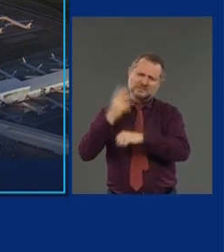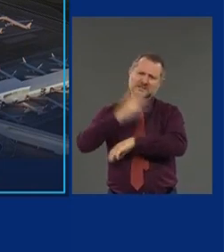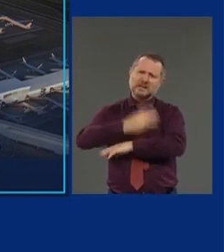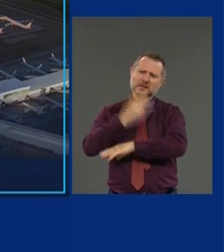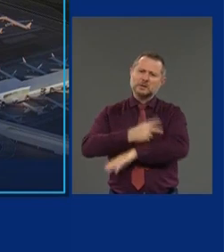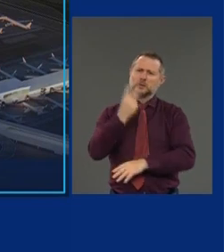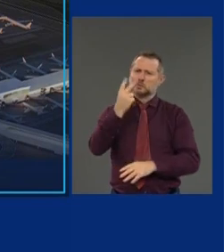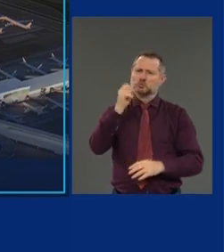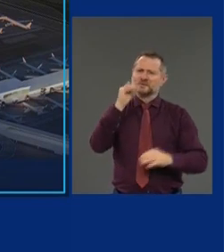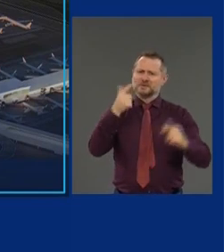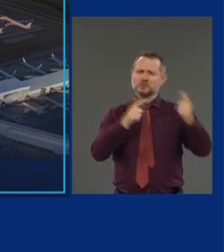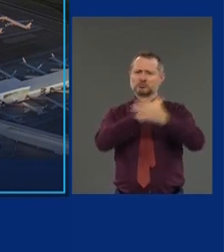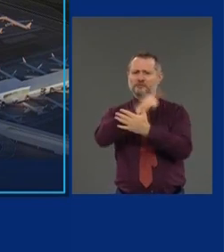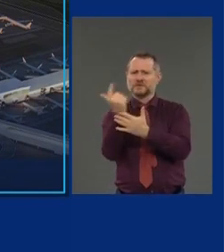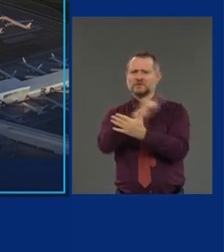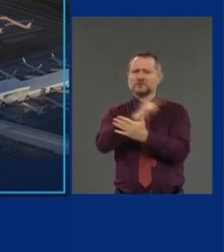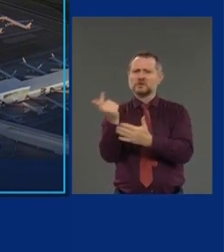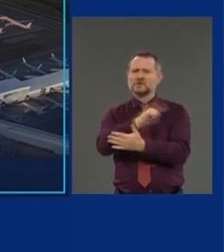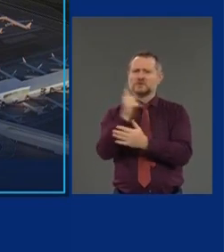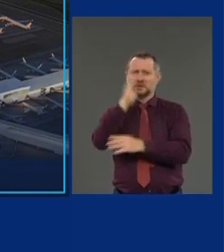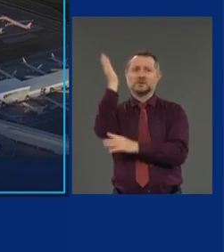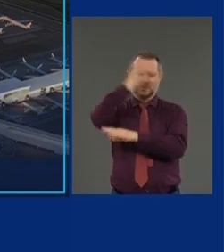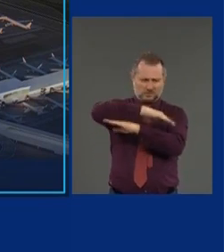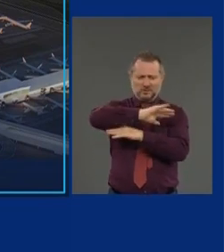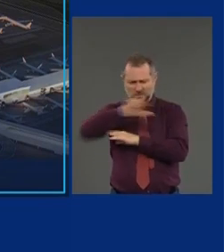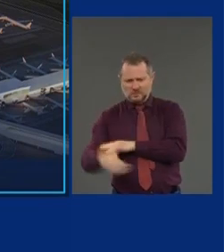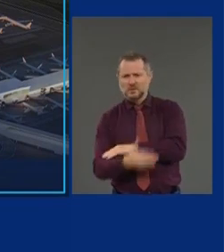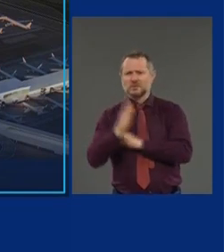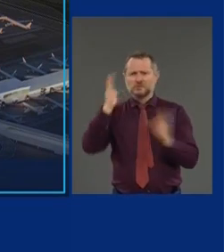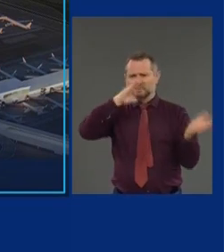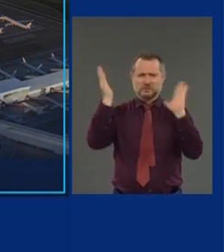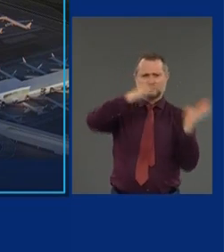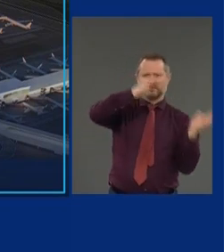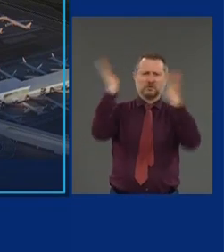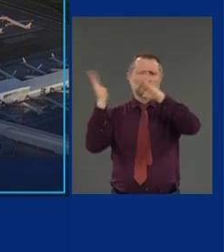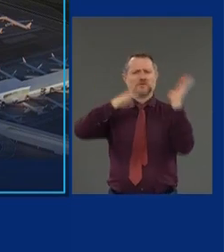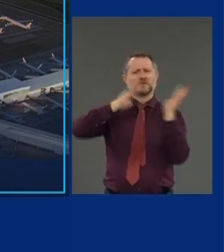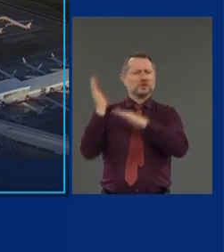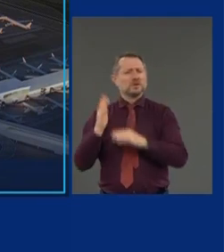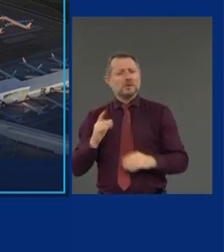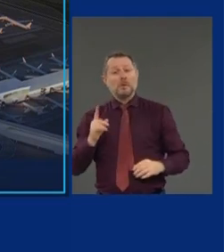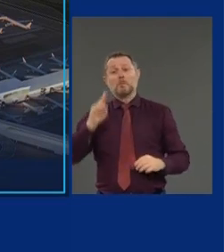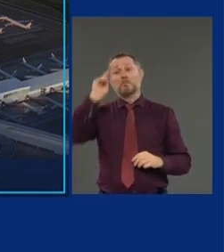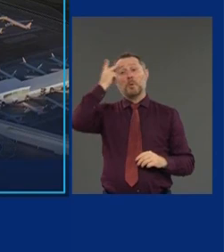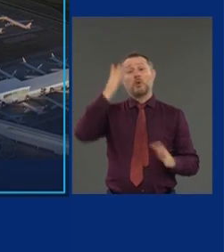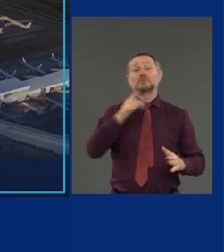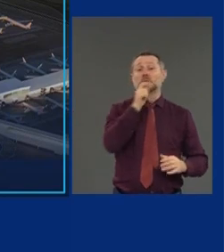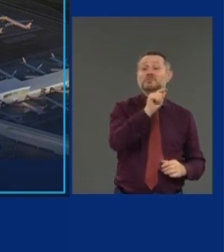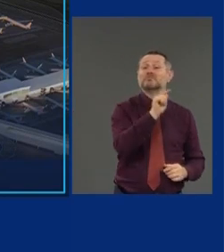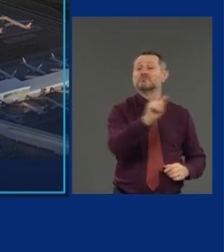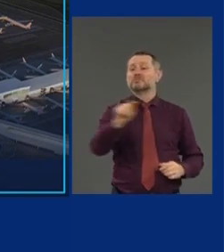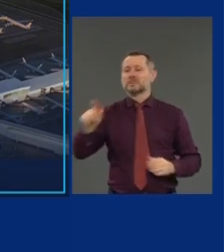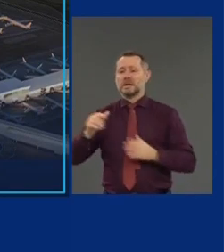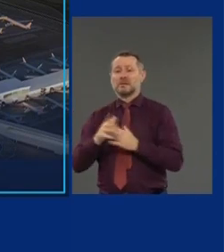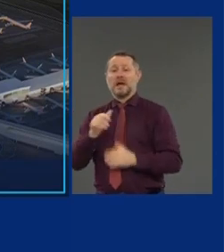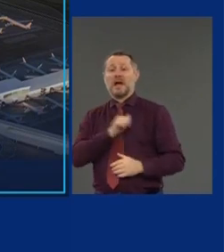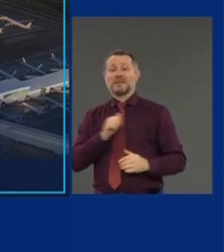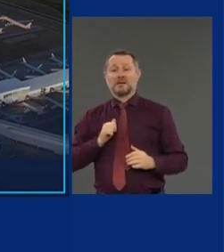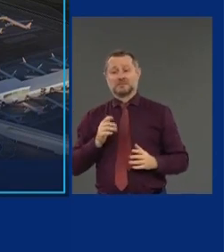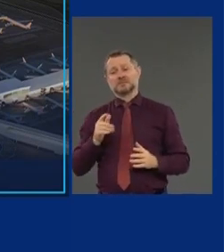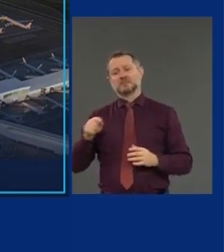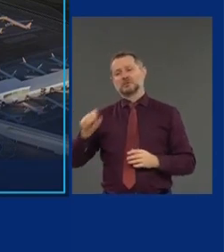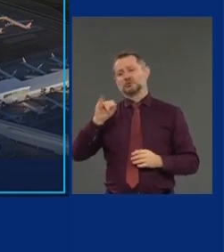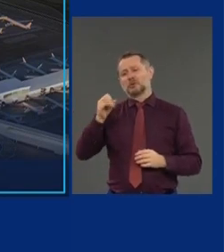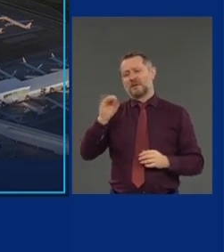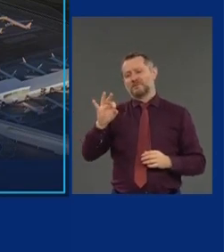airport and to whom we are enormously grateful. As well as to elected officials, including in particular, Assemblyman Jeff Aubrey and community